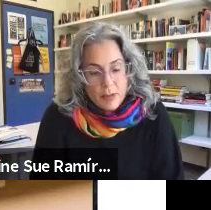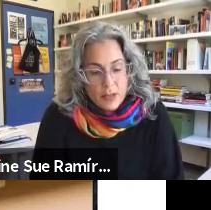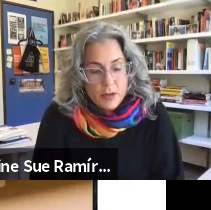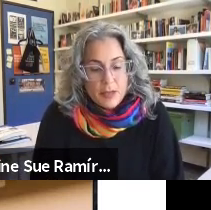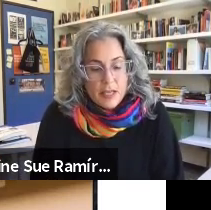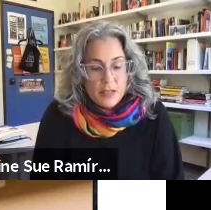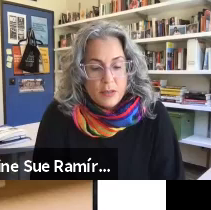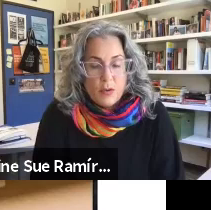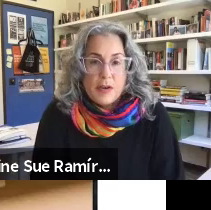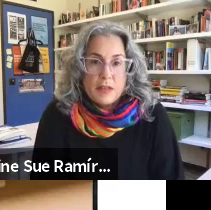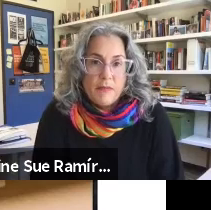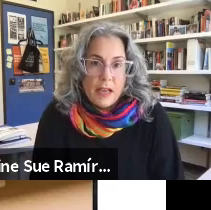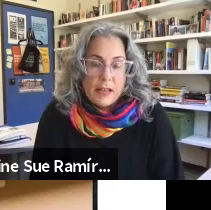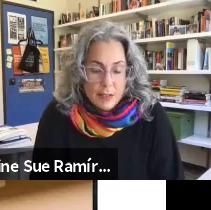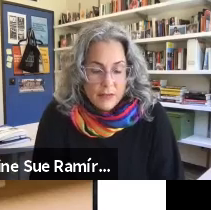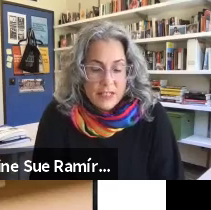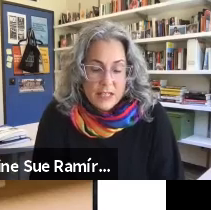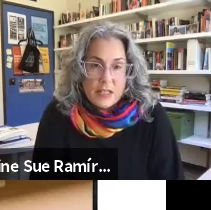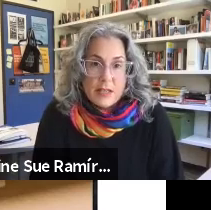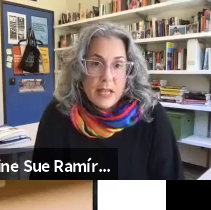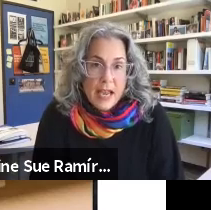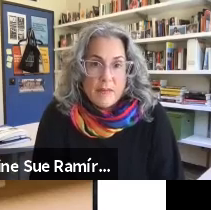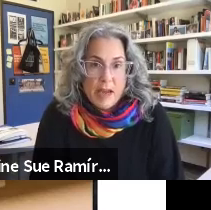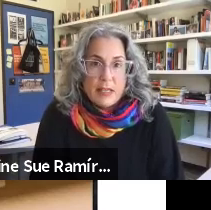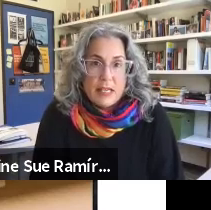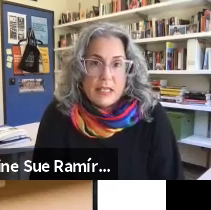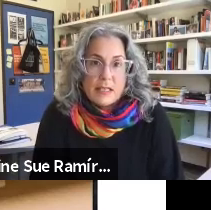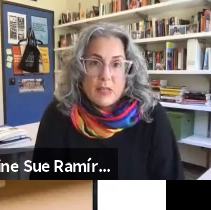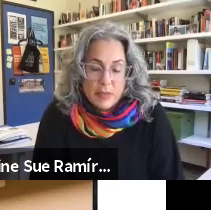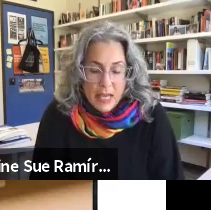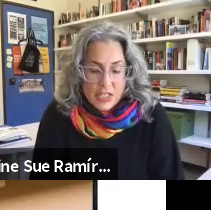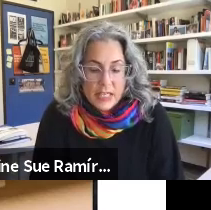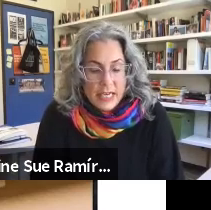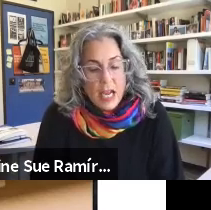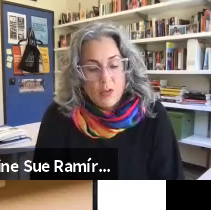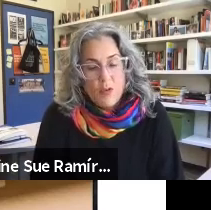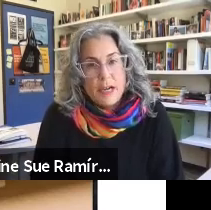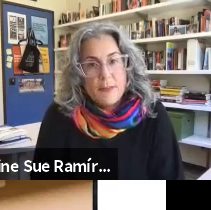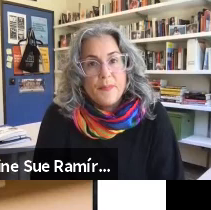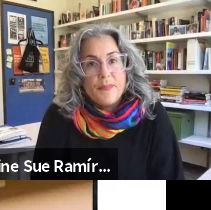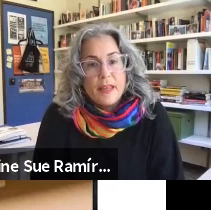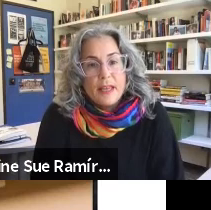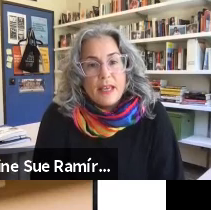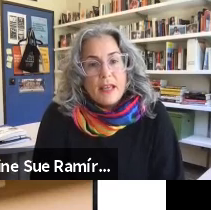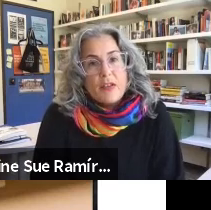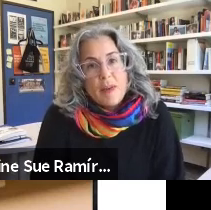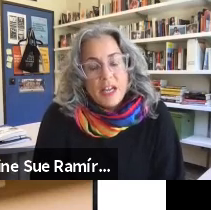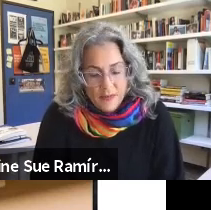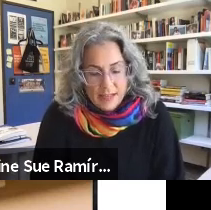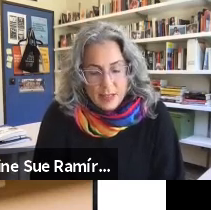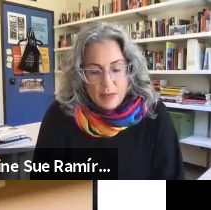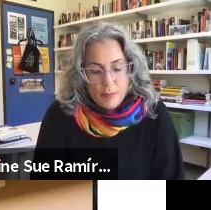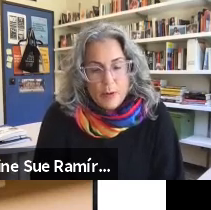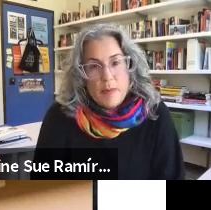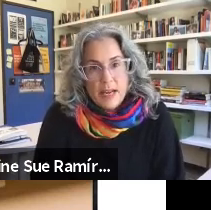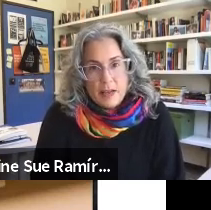fantasy obscures and distorts the violence of indigenous and mexican dispossession in california the